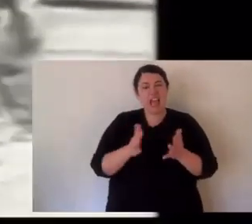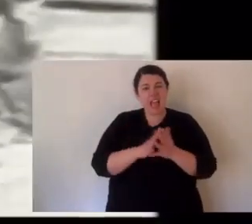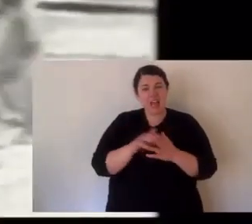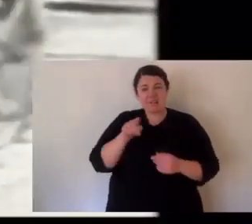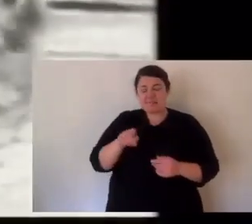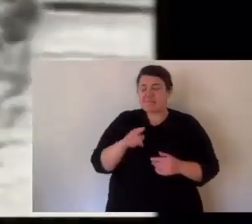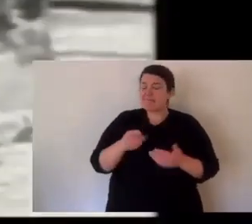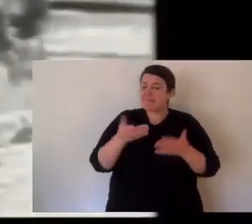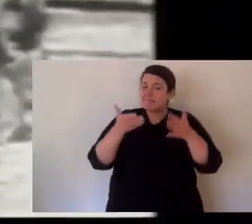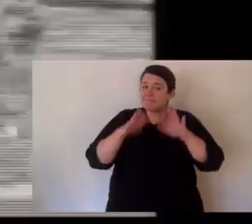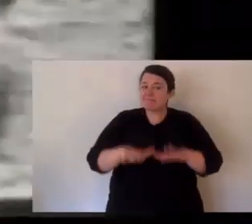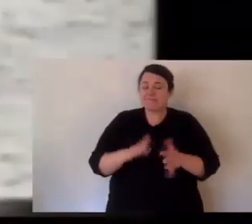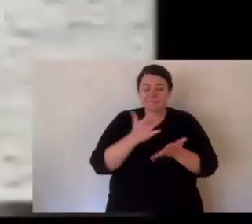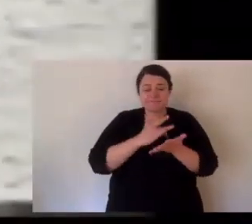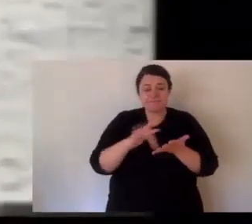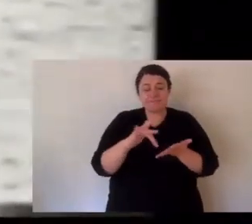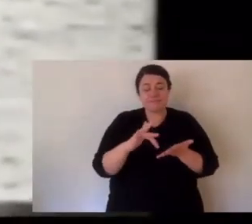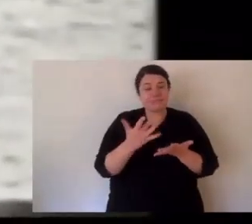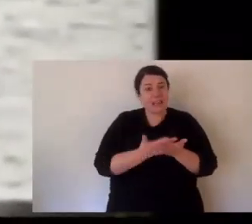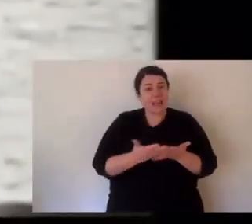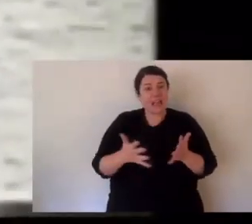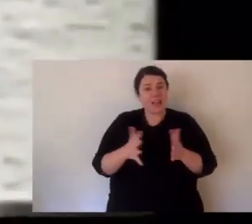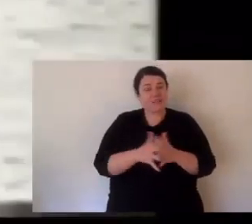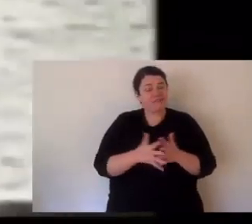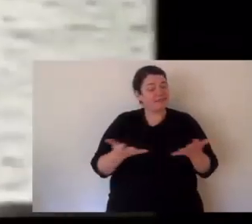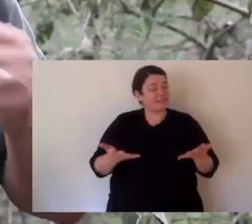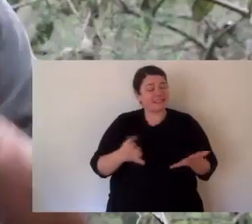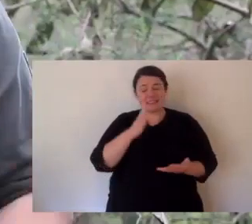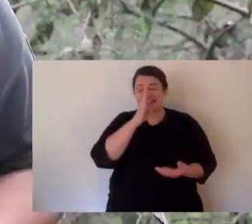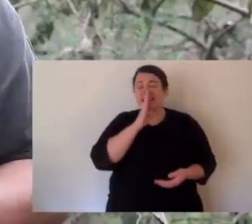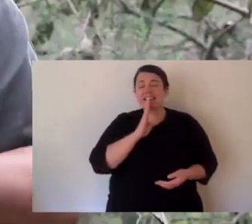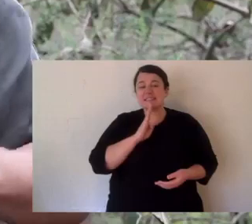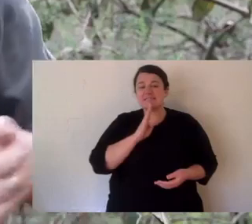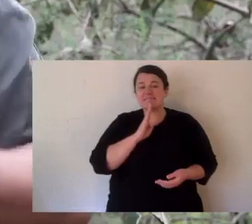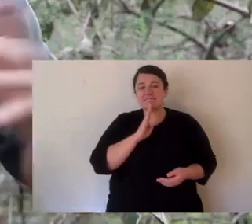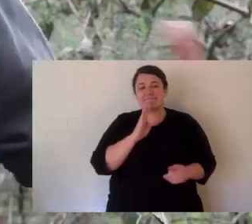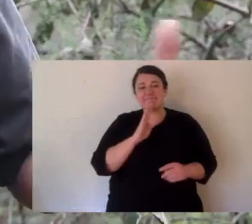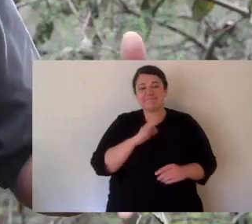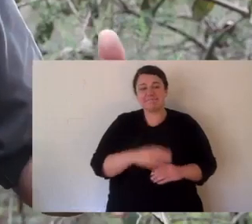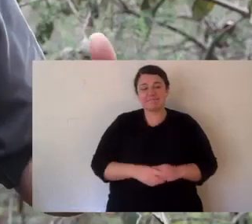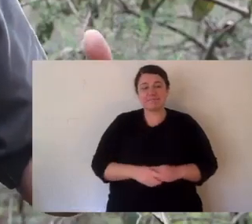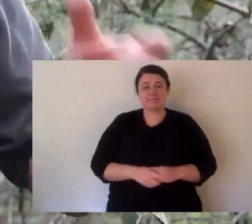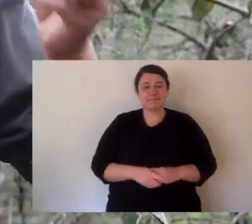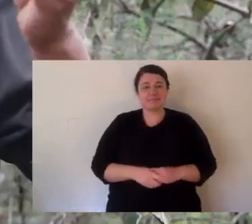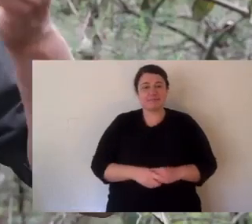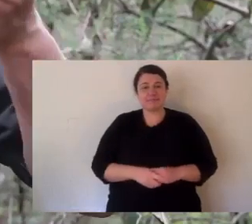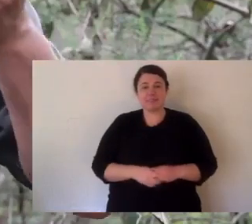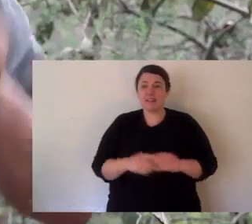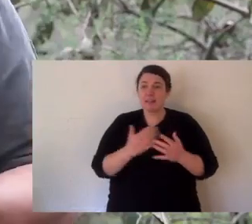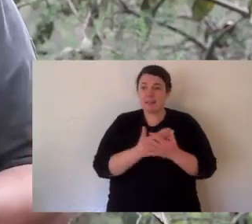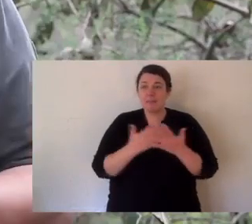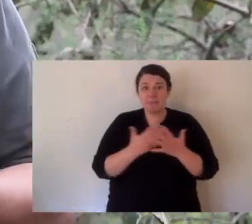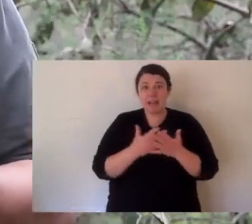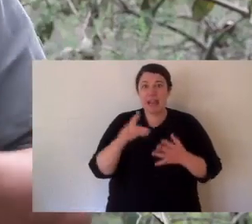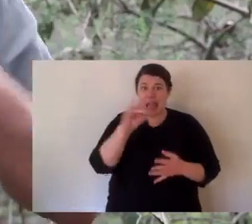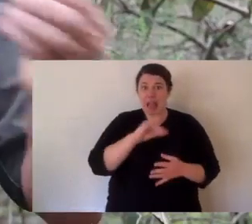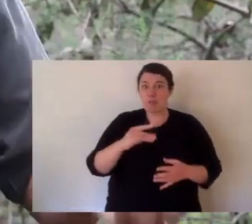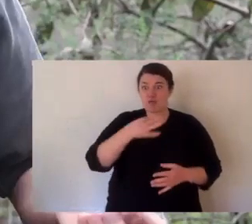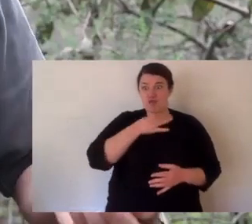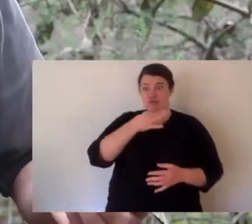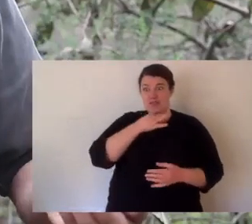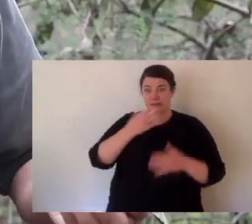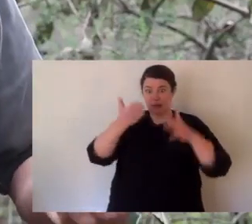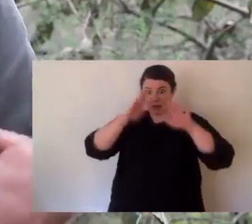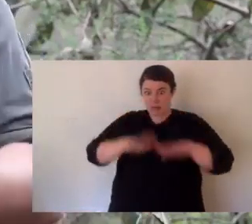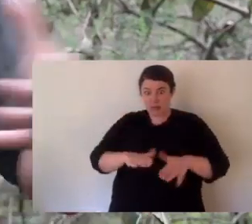of the thylacines extinction is really sad and it's known throughout the world. Now many animals face